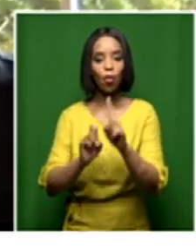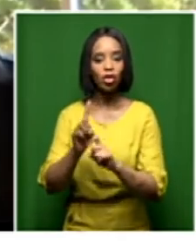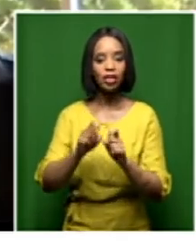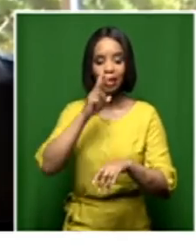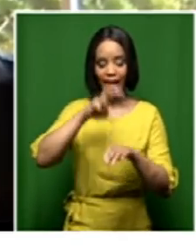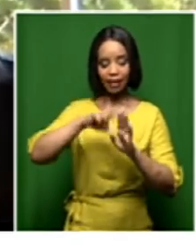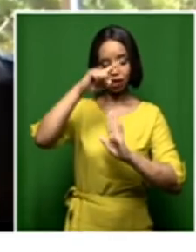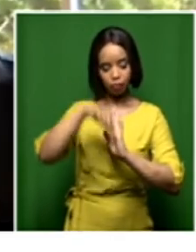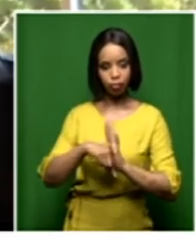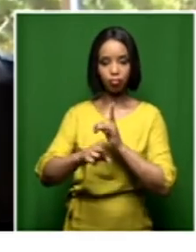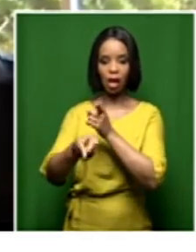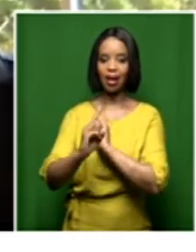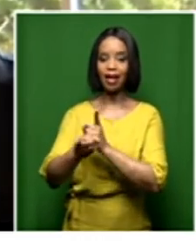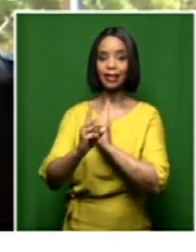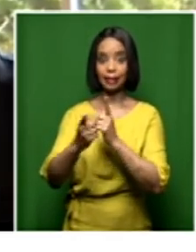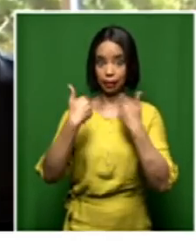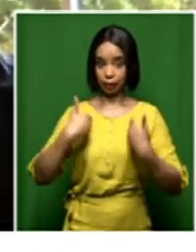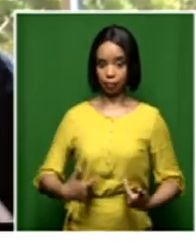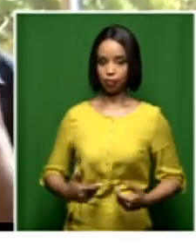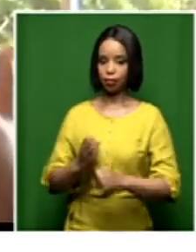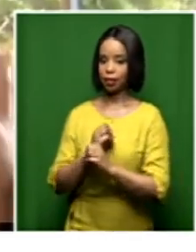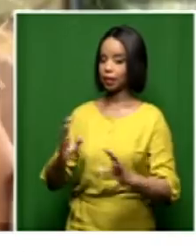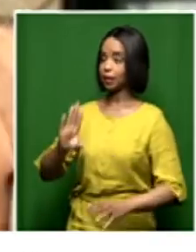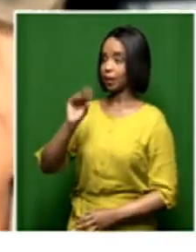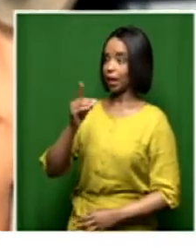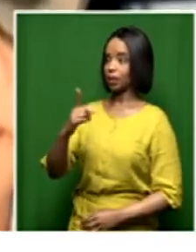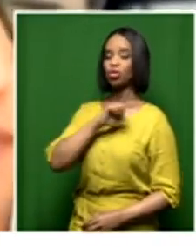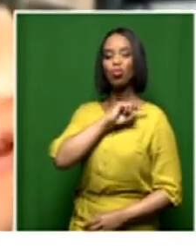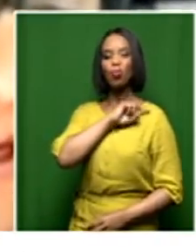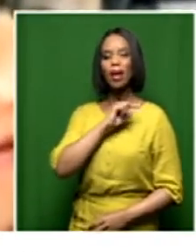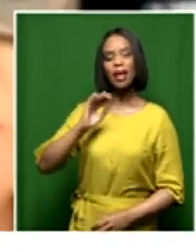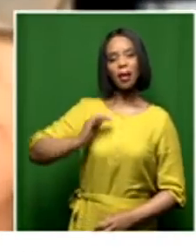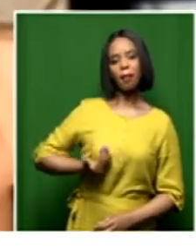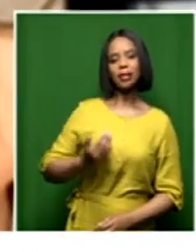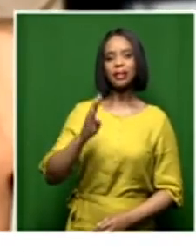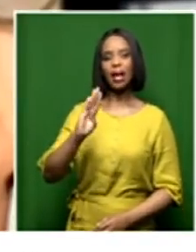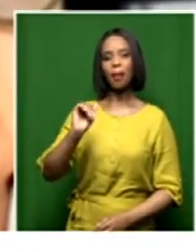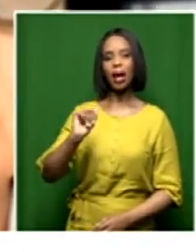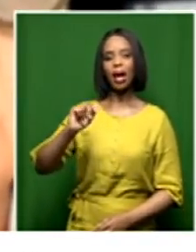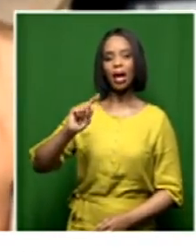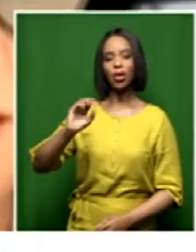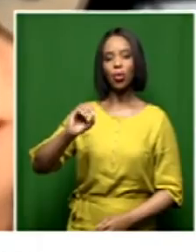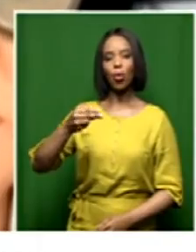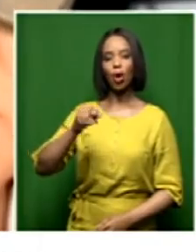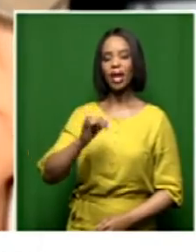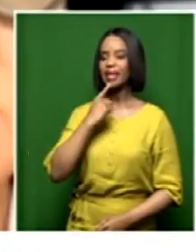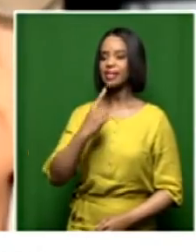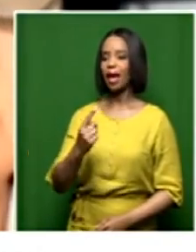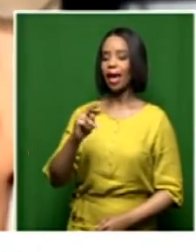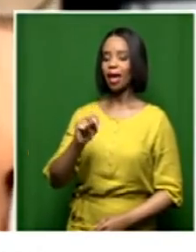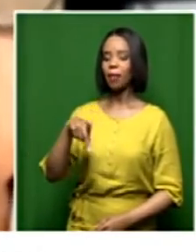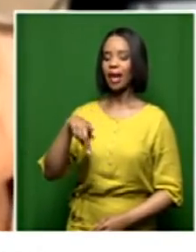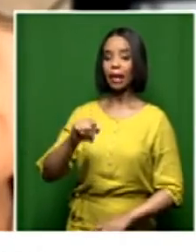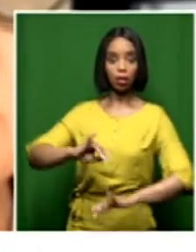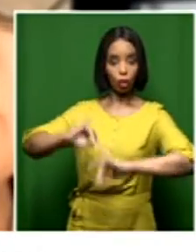But let me start by asking you, Ms. Bhattoy says that the NPA is not in crisis. This is, of course,